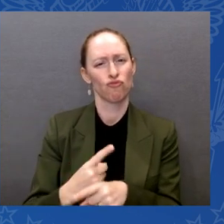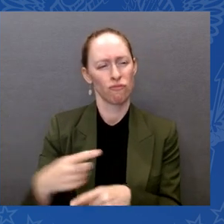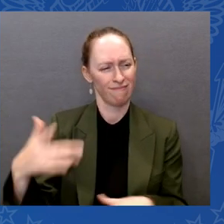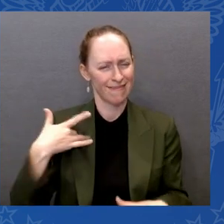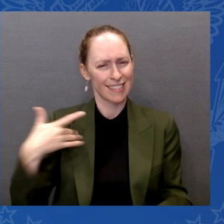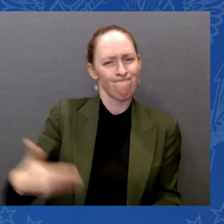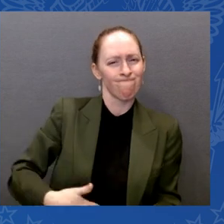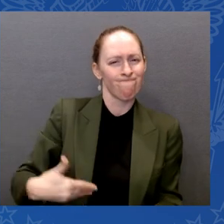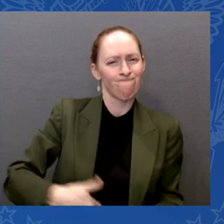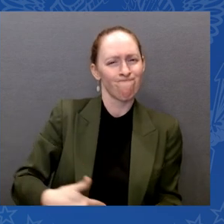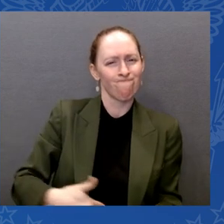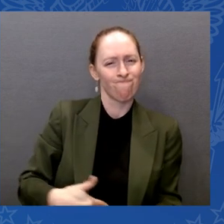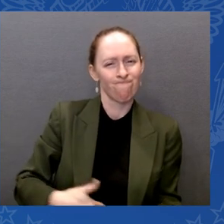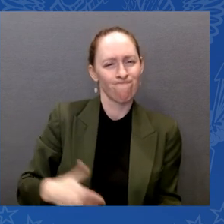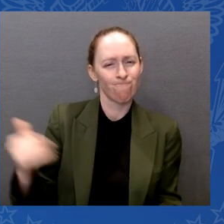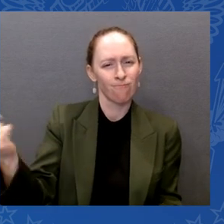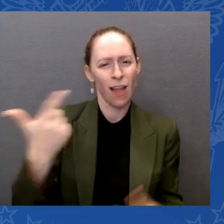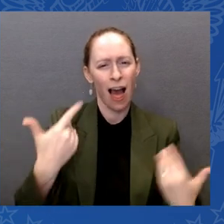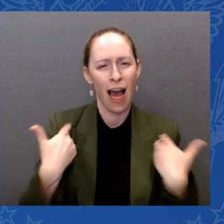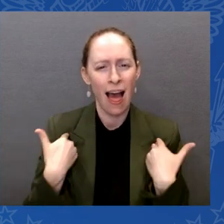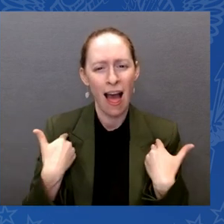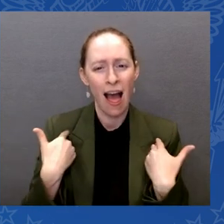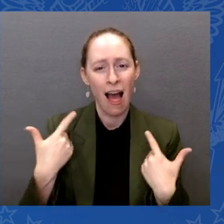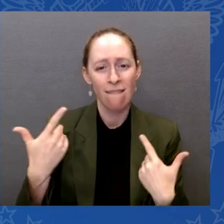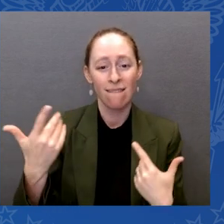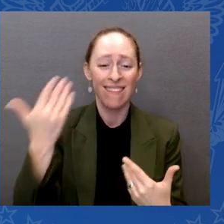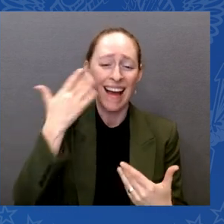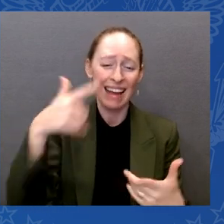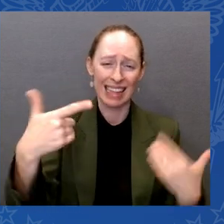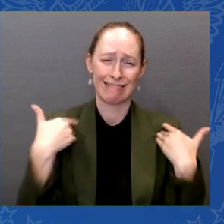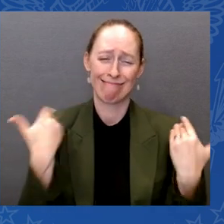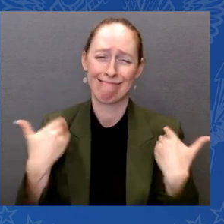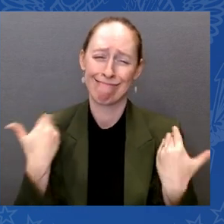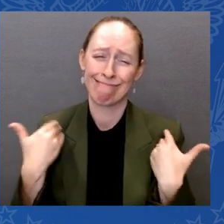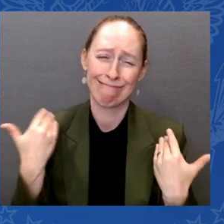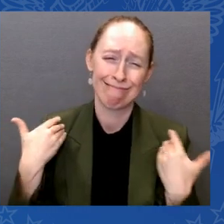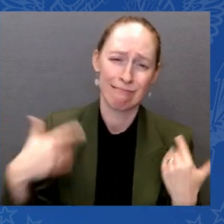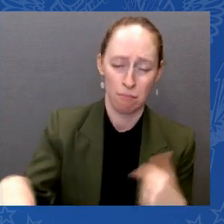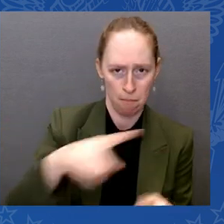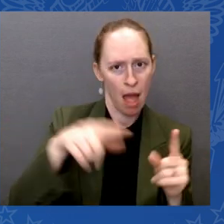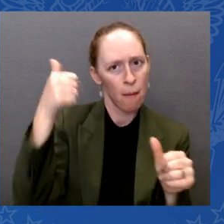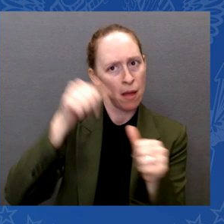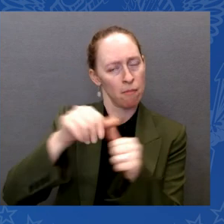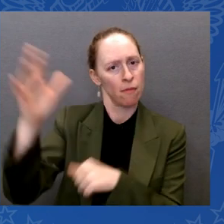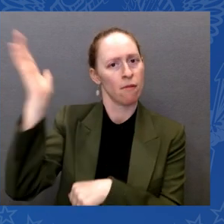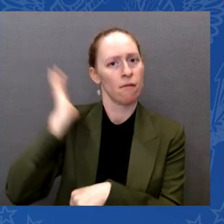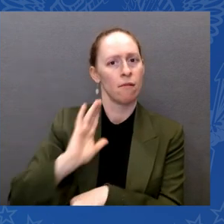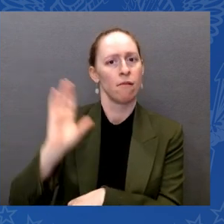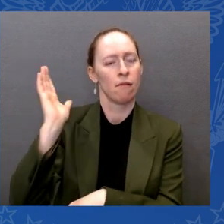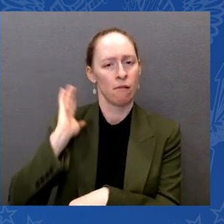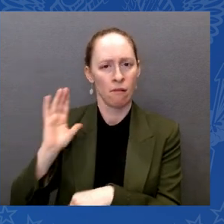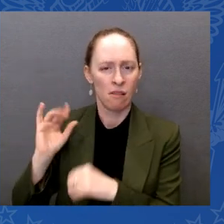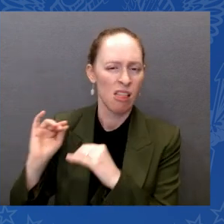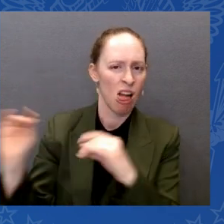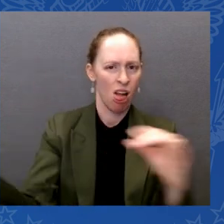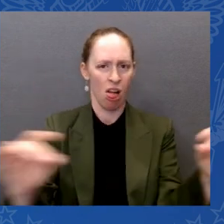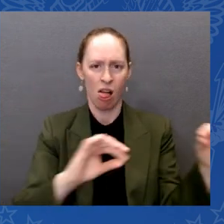you are old enough here, but remember the days when, uh, if you were disabled, stores would turn you away. Um,